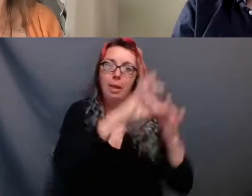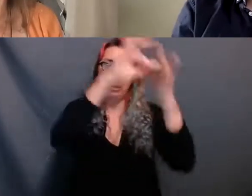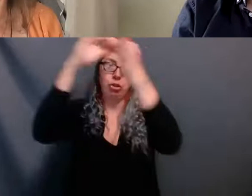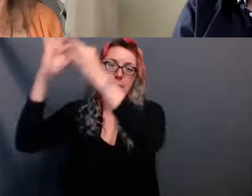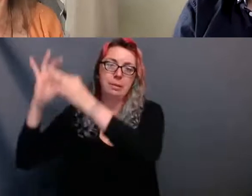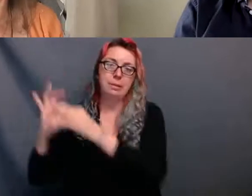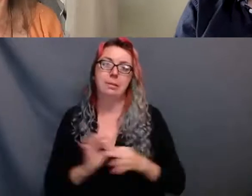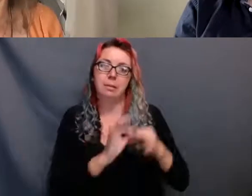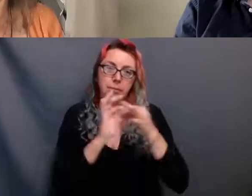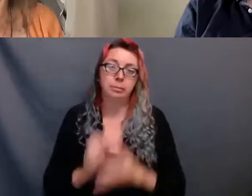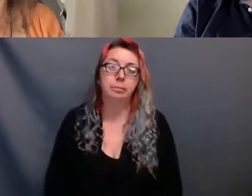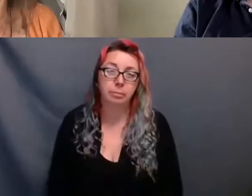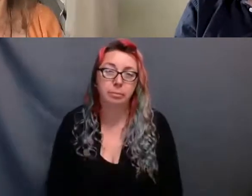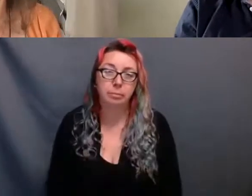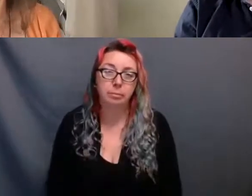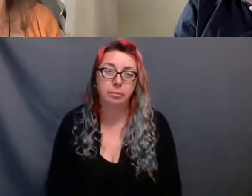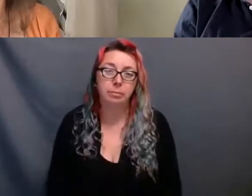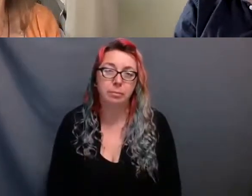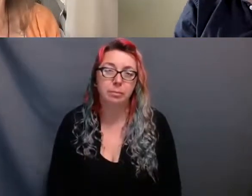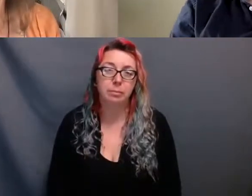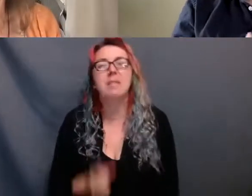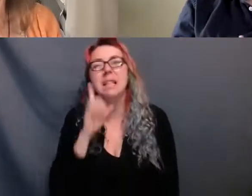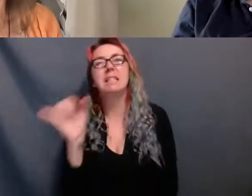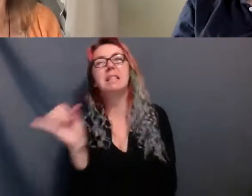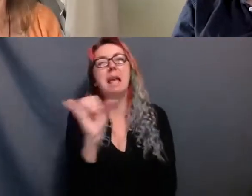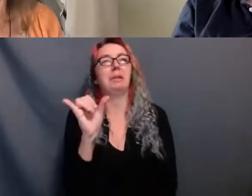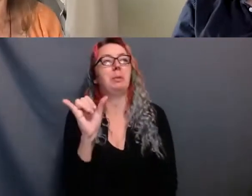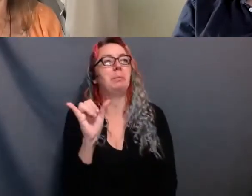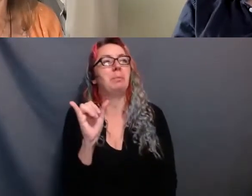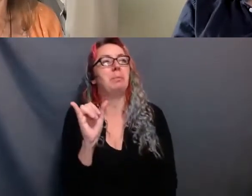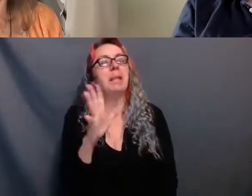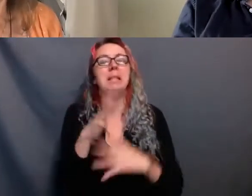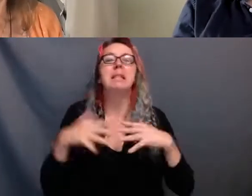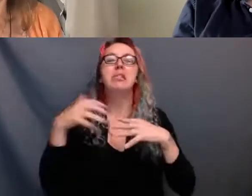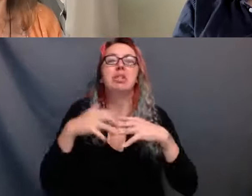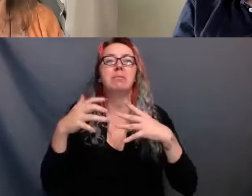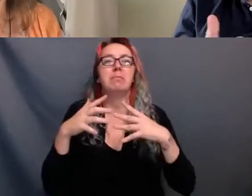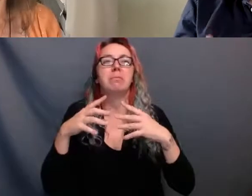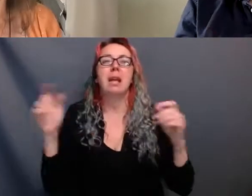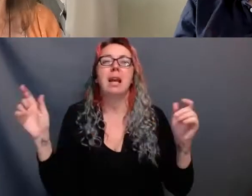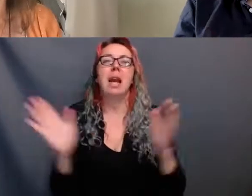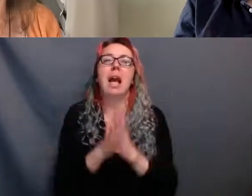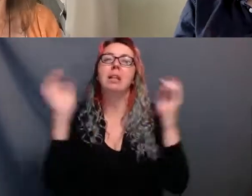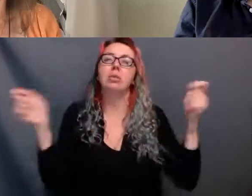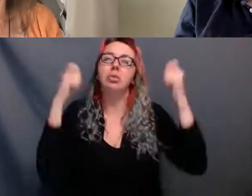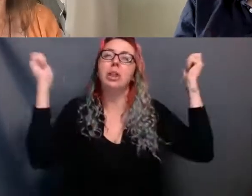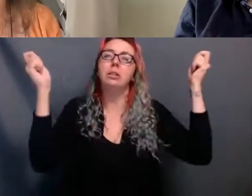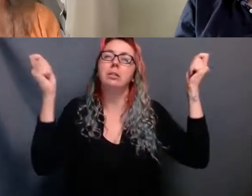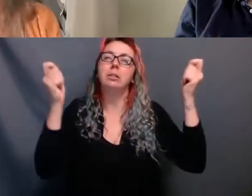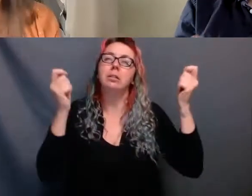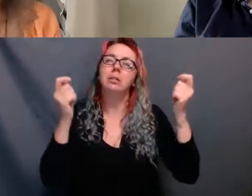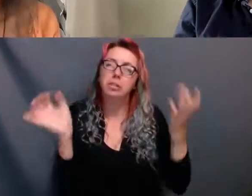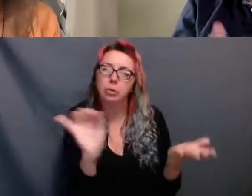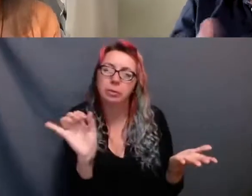hallelujah is. For those of you who don't know all my relations is a kind of